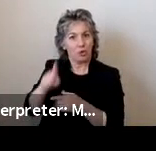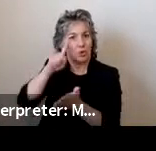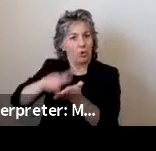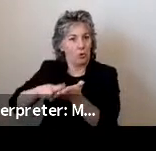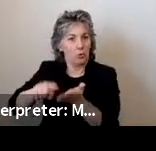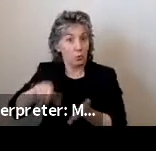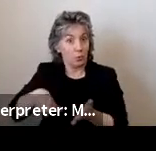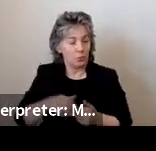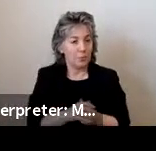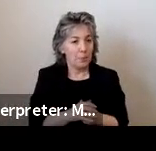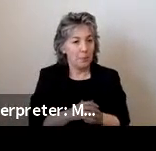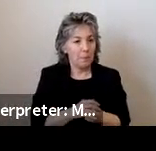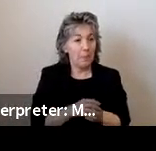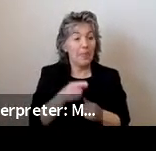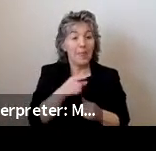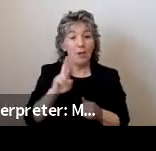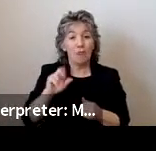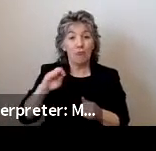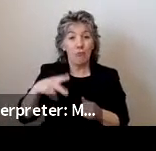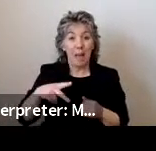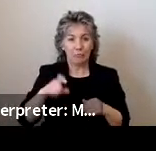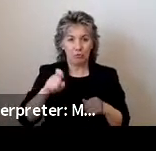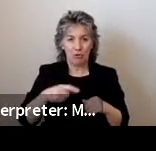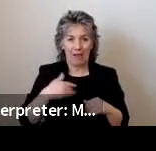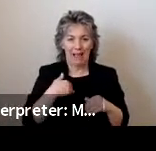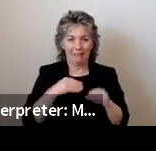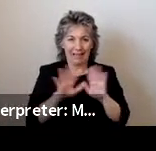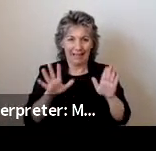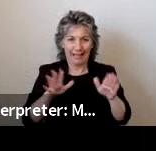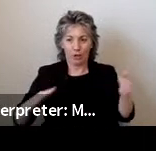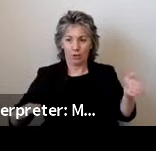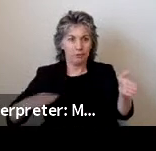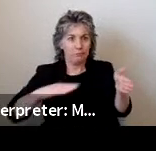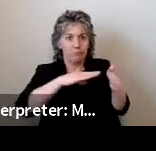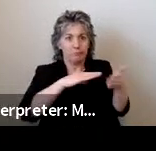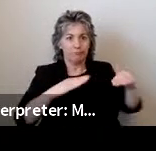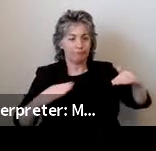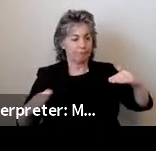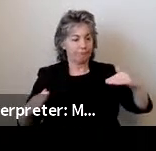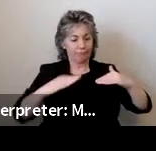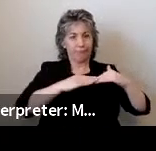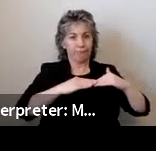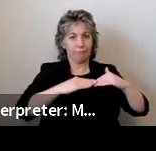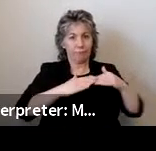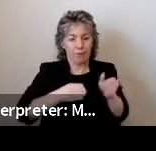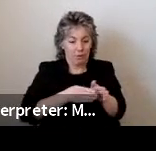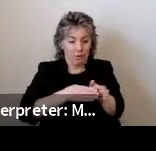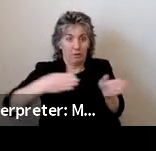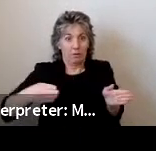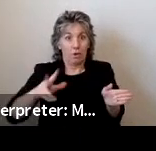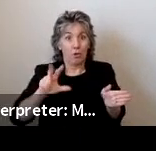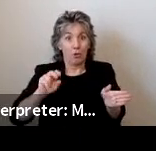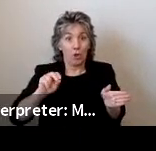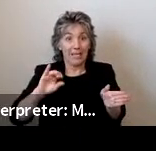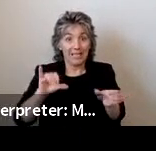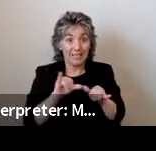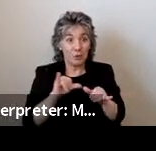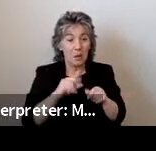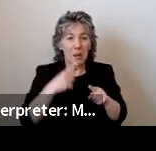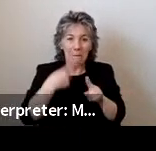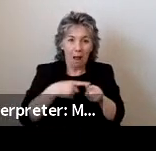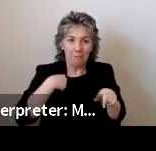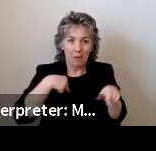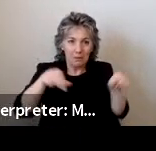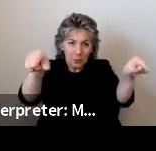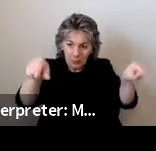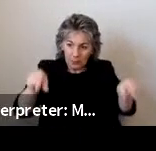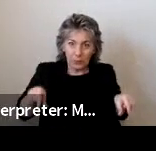Ramps should have a clear width of at least 30 inches, edge guards at least 2 inches high, and visual contrast striping along the perimeter of the